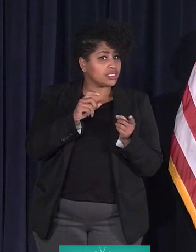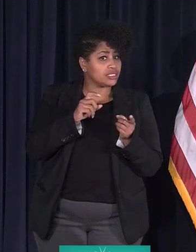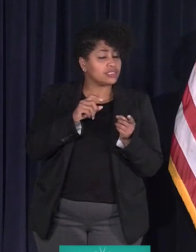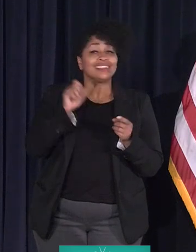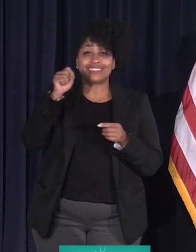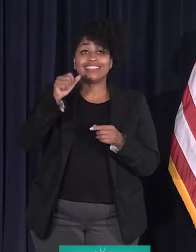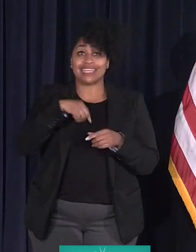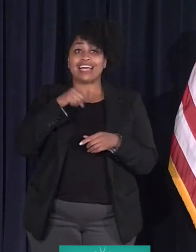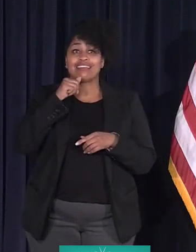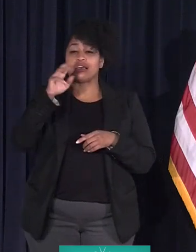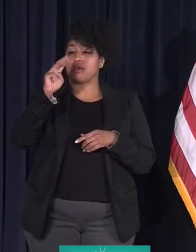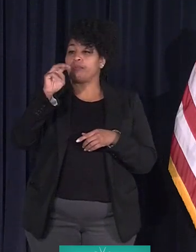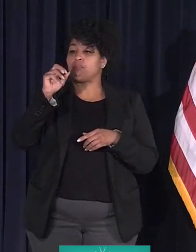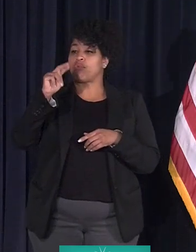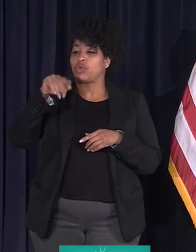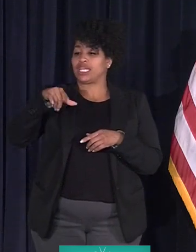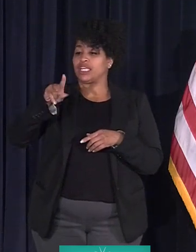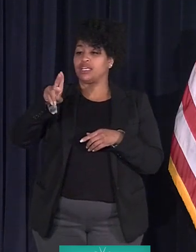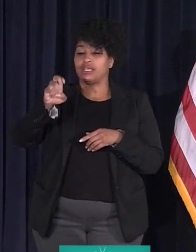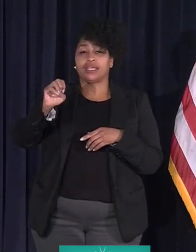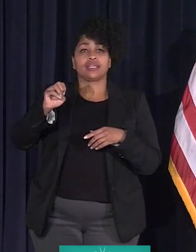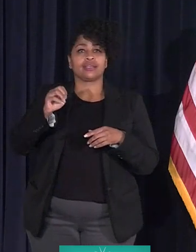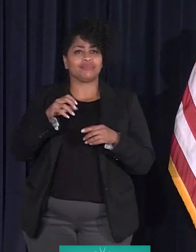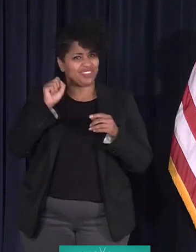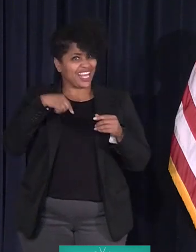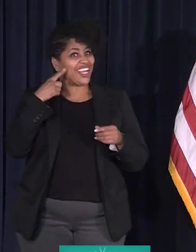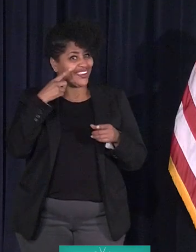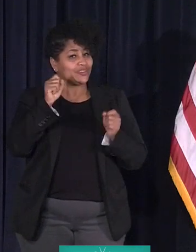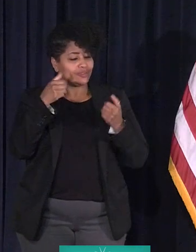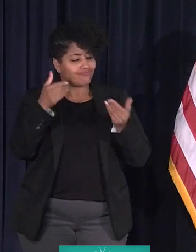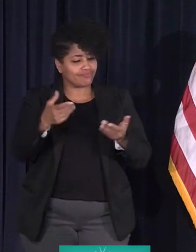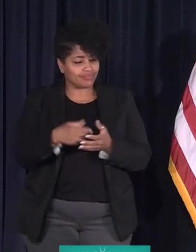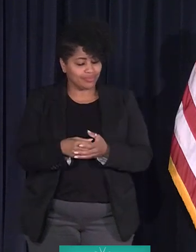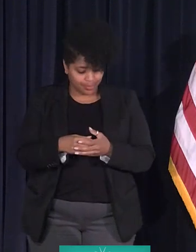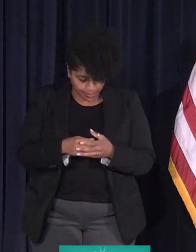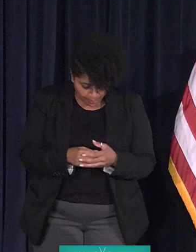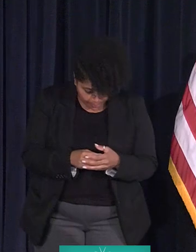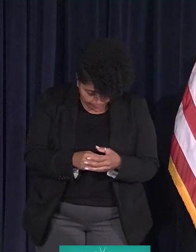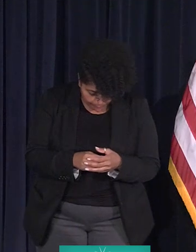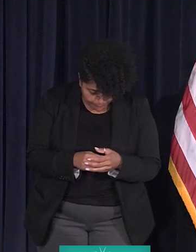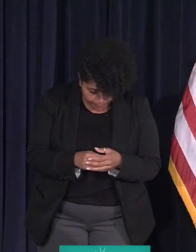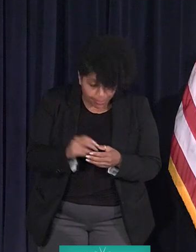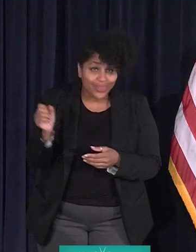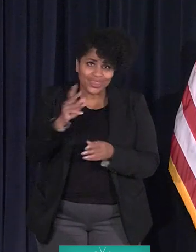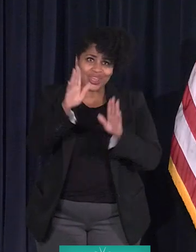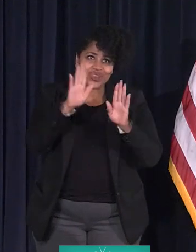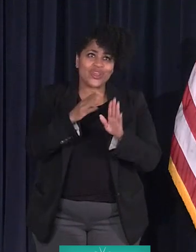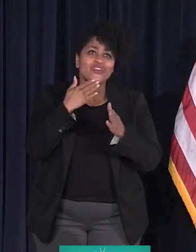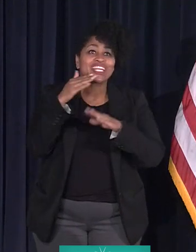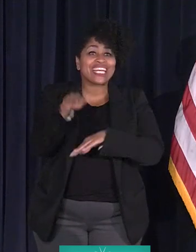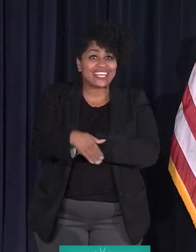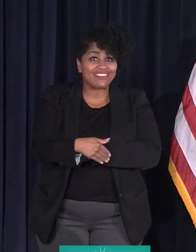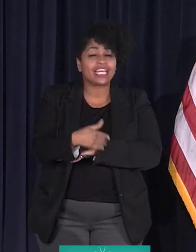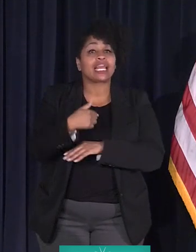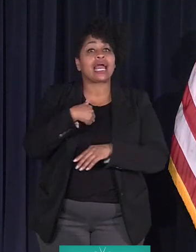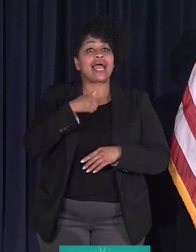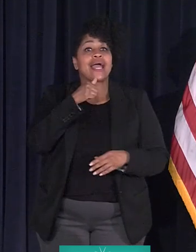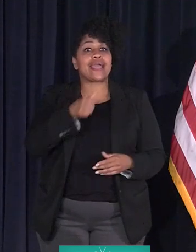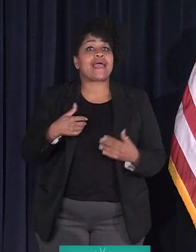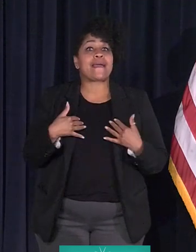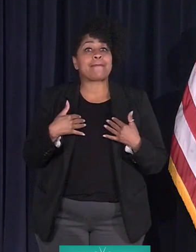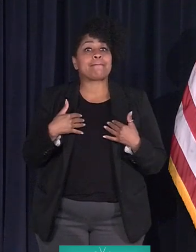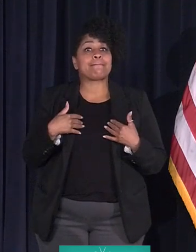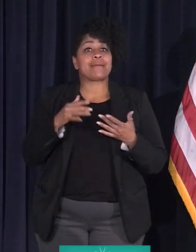Yes, I am. Can you hear me? Good evening. We can. Okay, great. Good evening. I am a